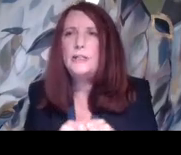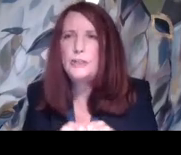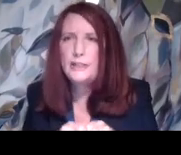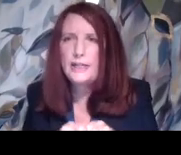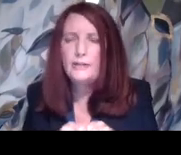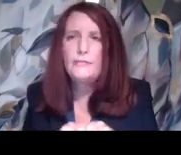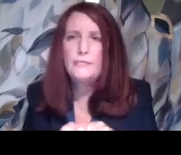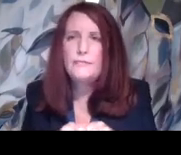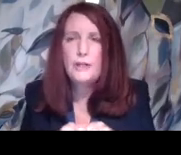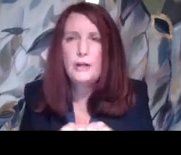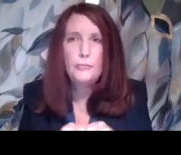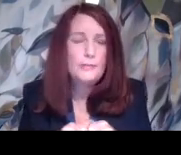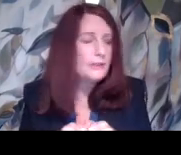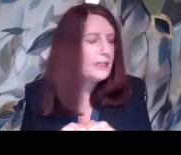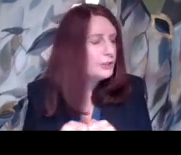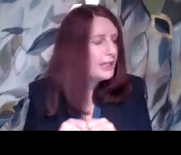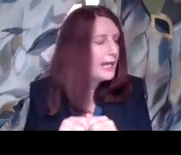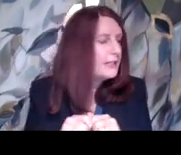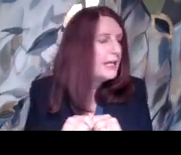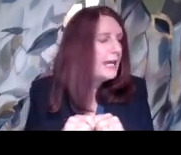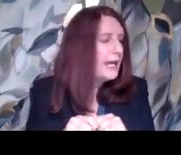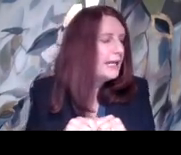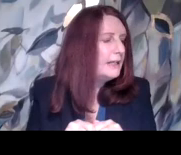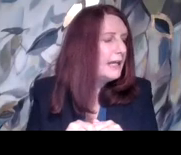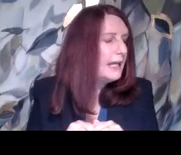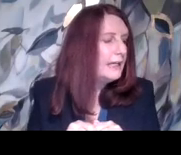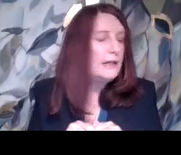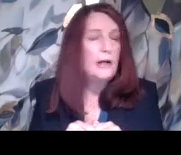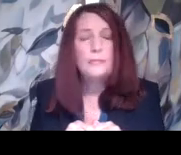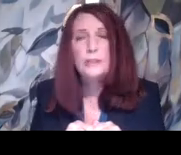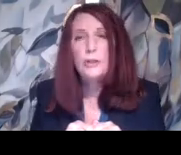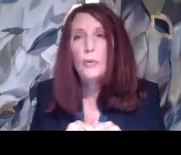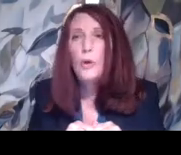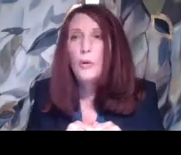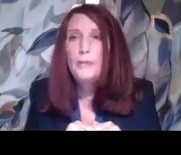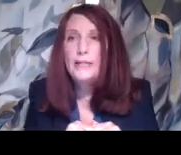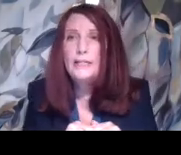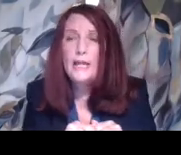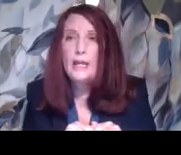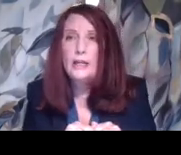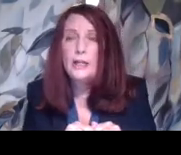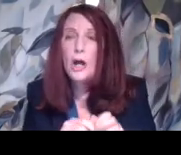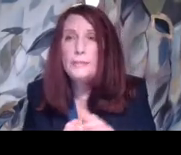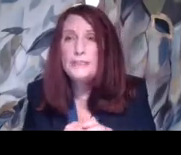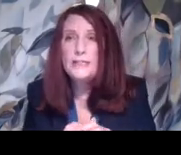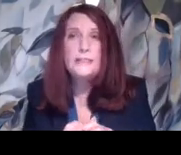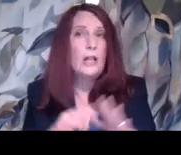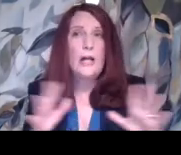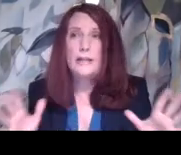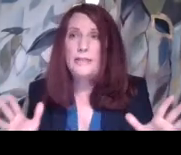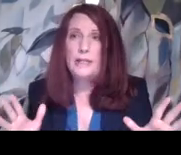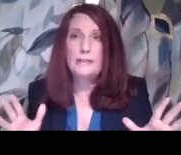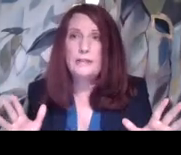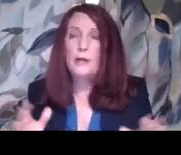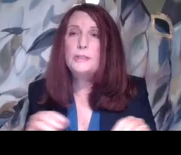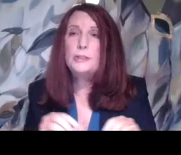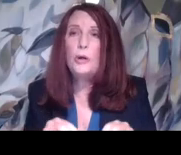regulation in the Rehabilitation Act. And so, but it encompasses a